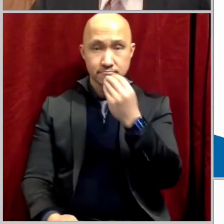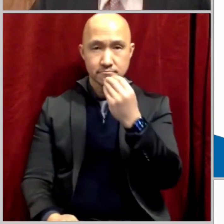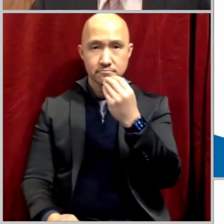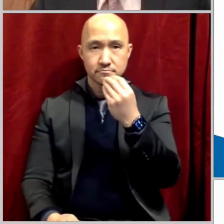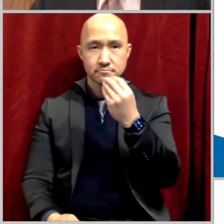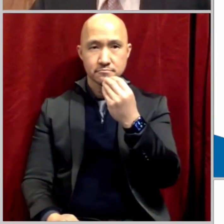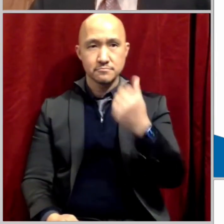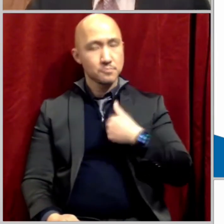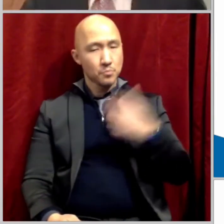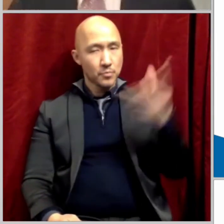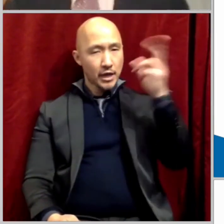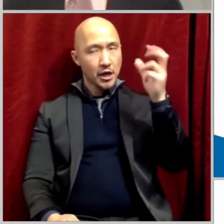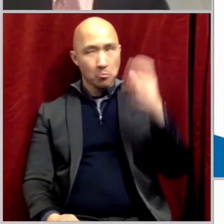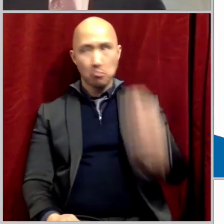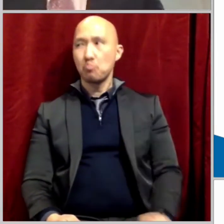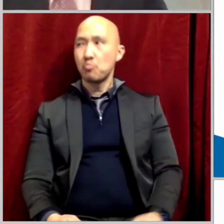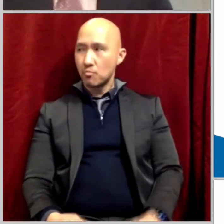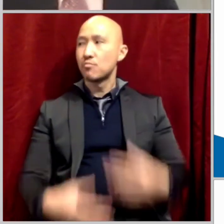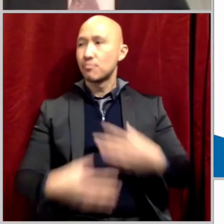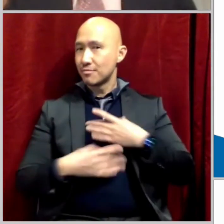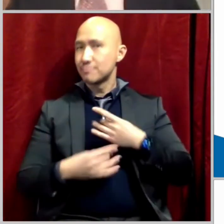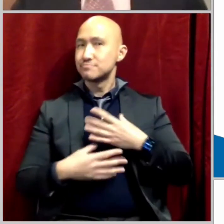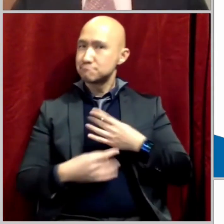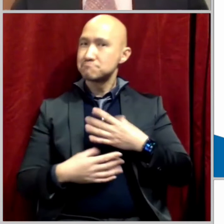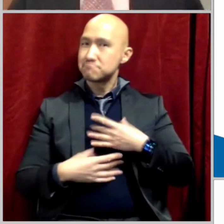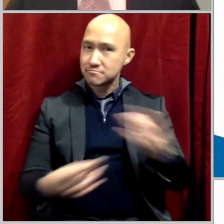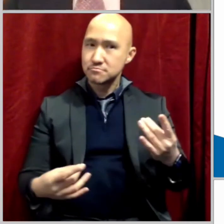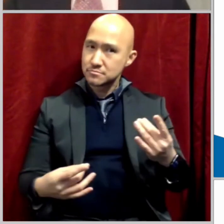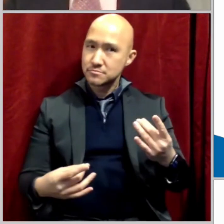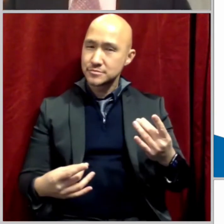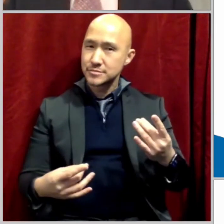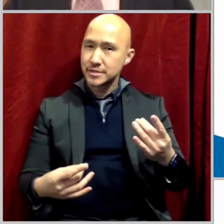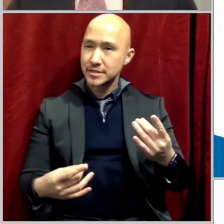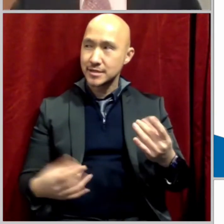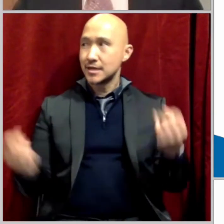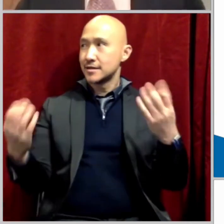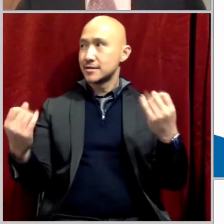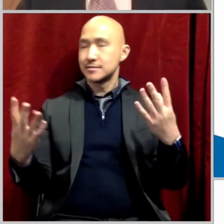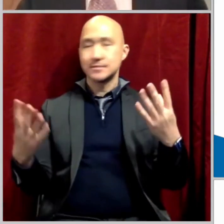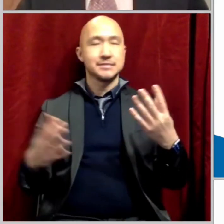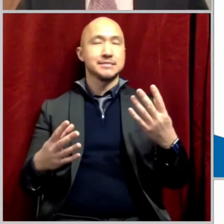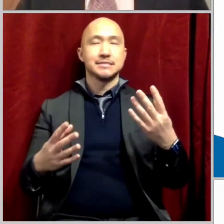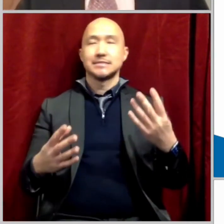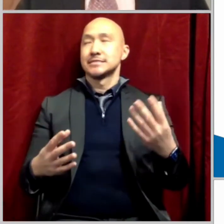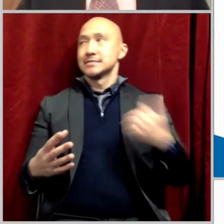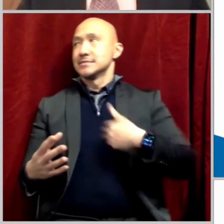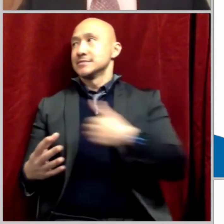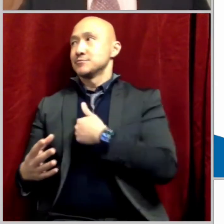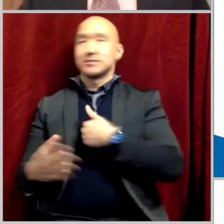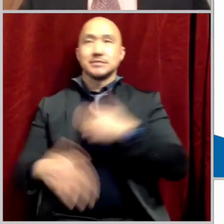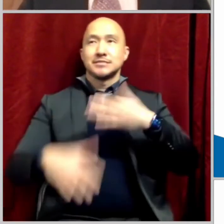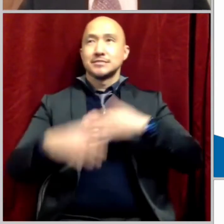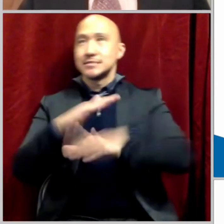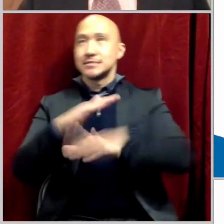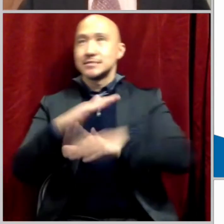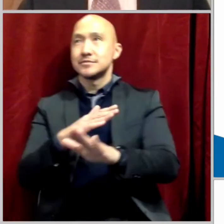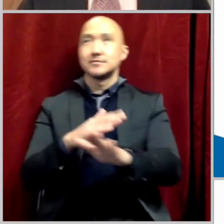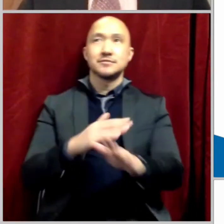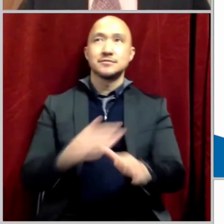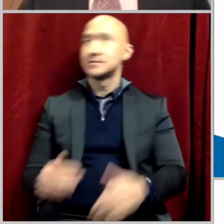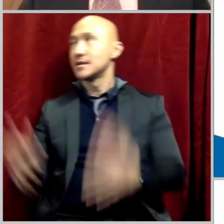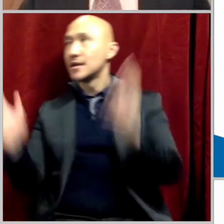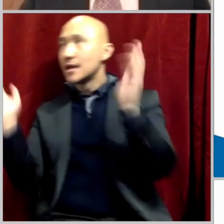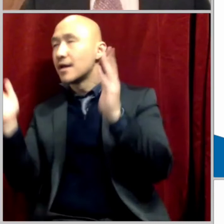come here to service and we just bring the baggage and all the weariness and troubles of the week with us, and we don't take time to focus